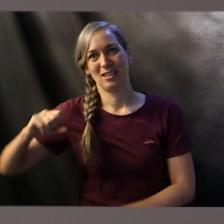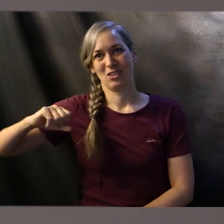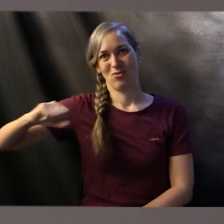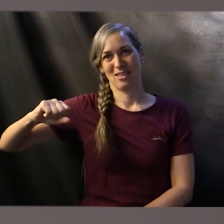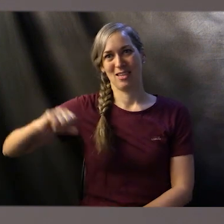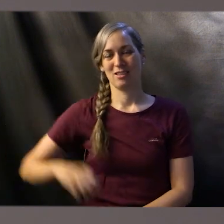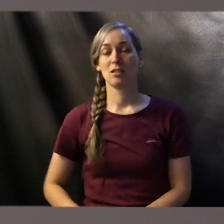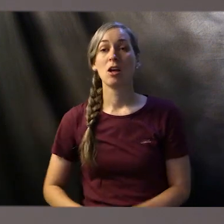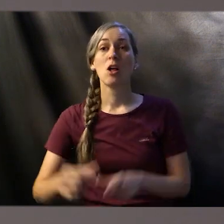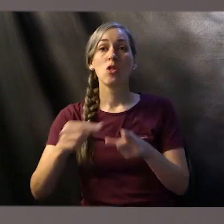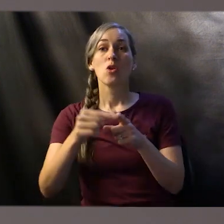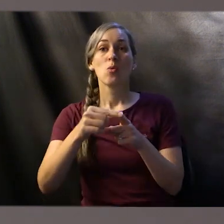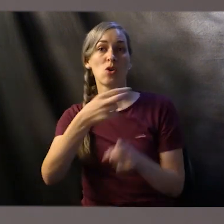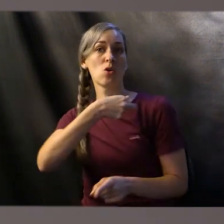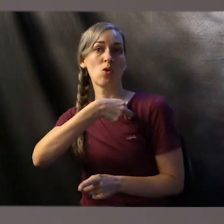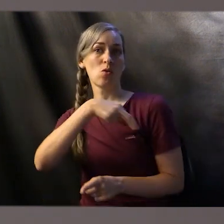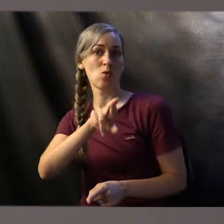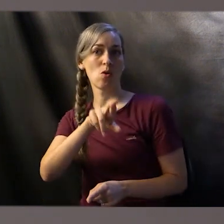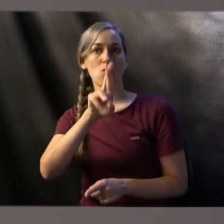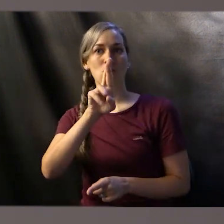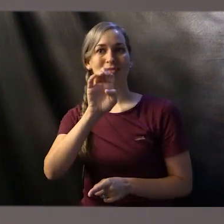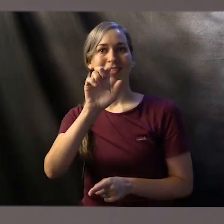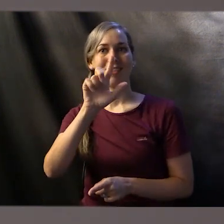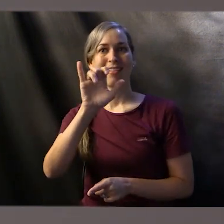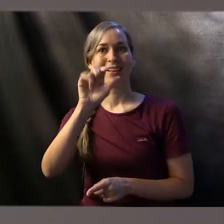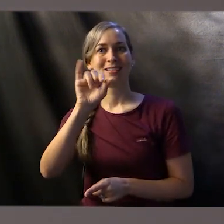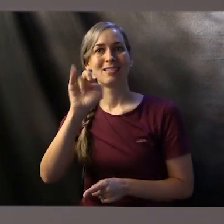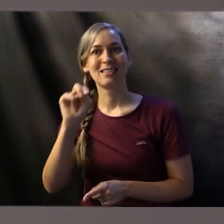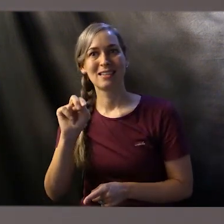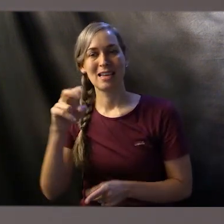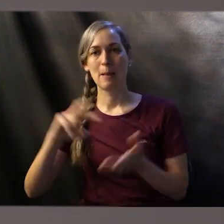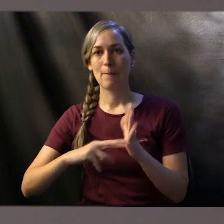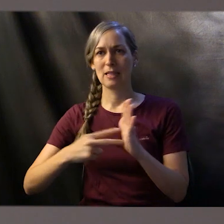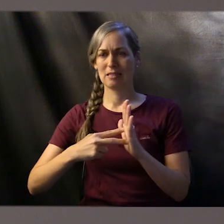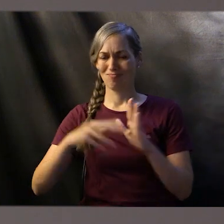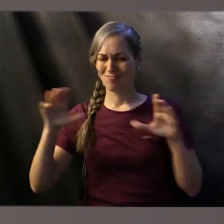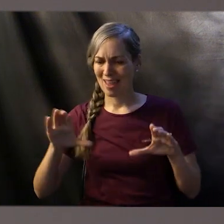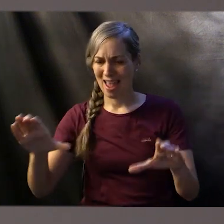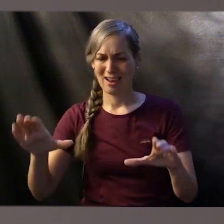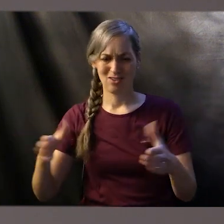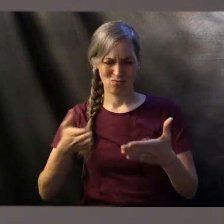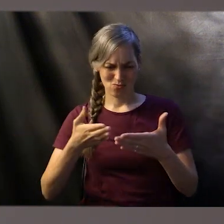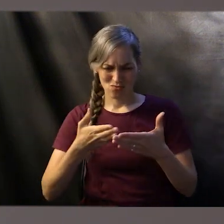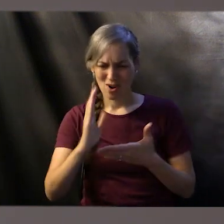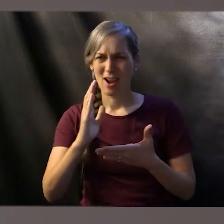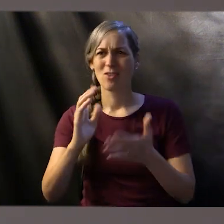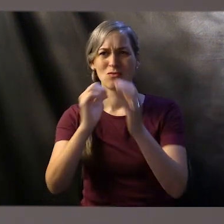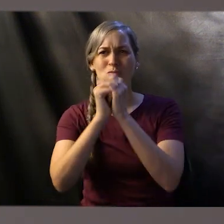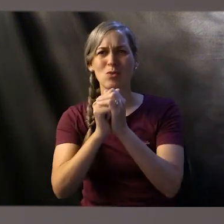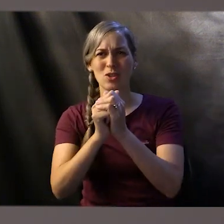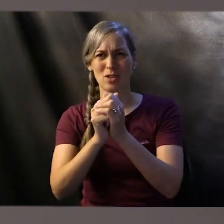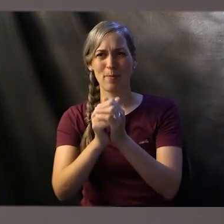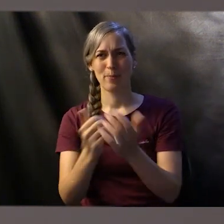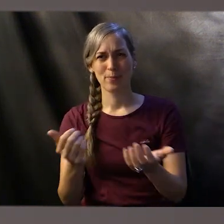can also be translated or actually means the acts or the rites of worship. So our acts of